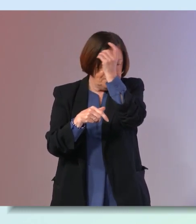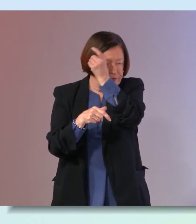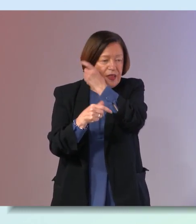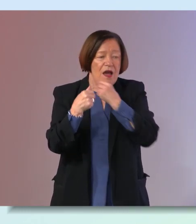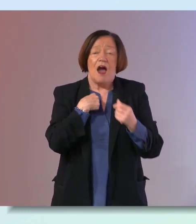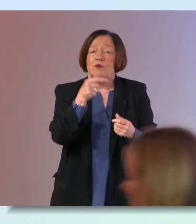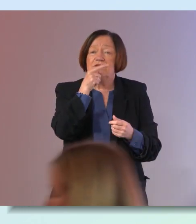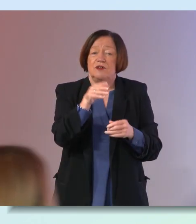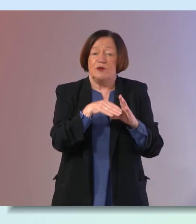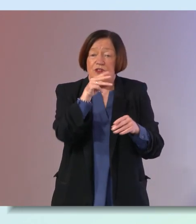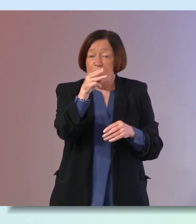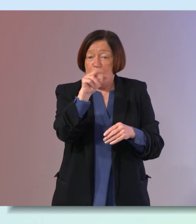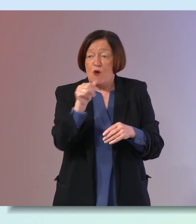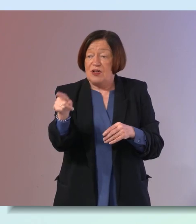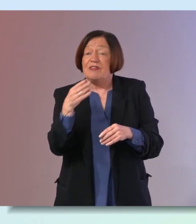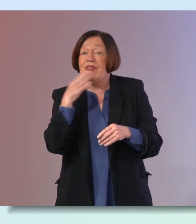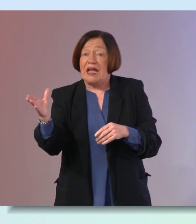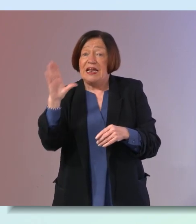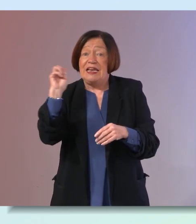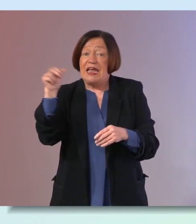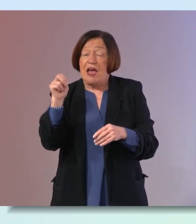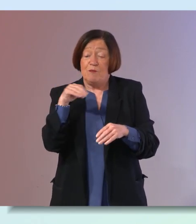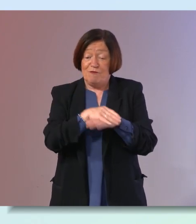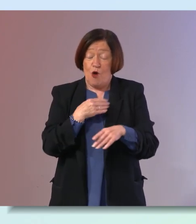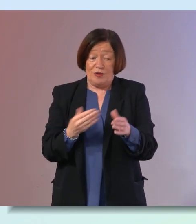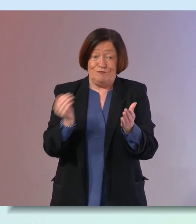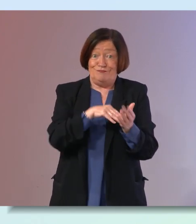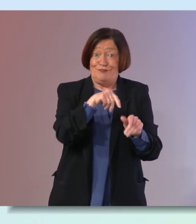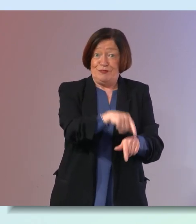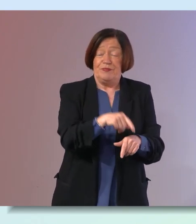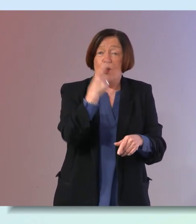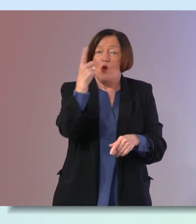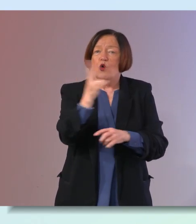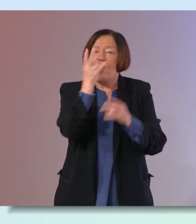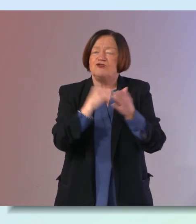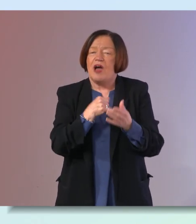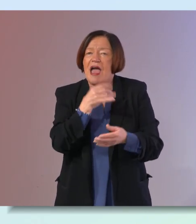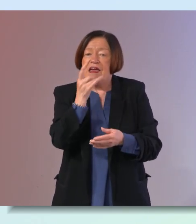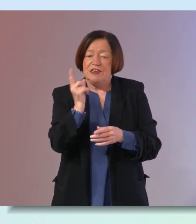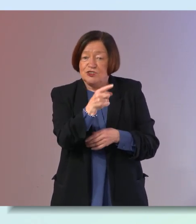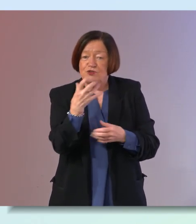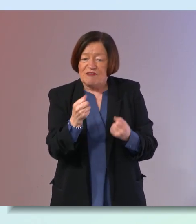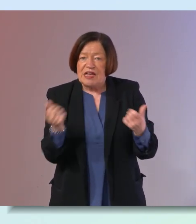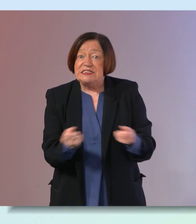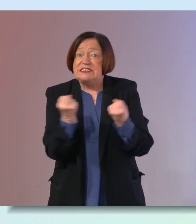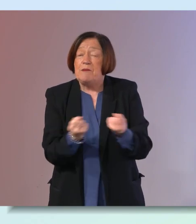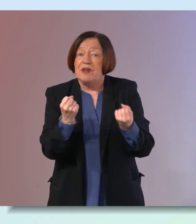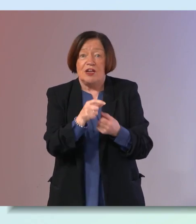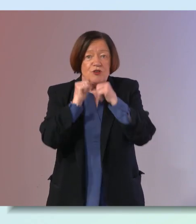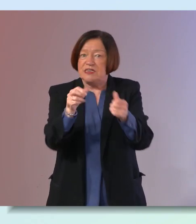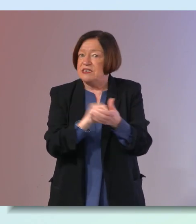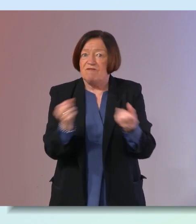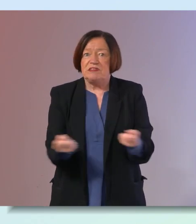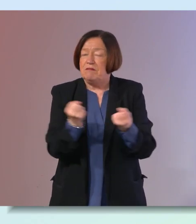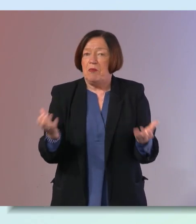uh with maura here thank you leon it just before we came on here and one of the questions i asked her was did you have symptoms and you didn't have